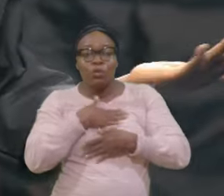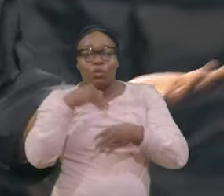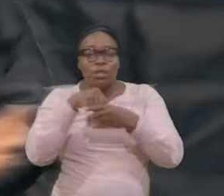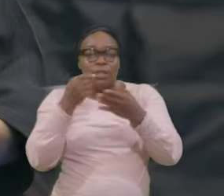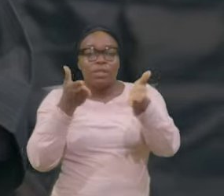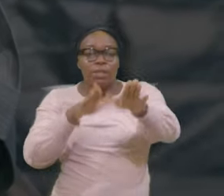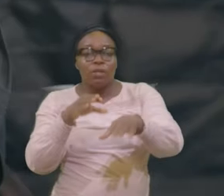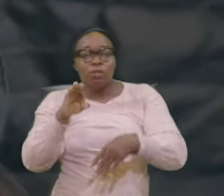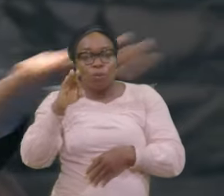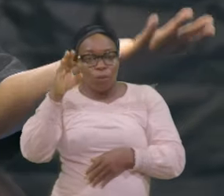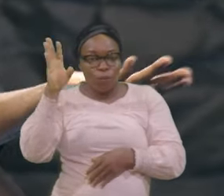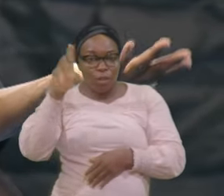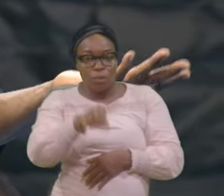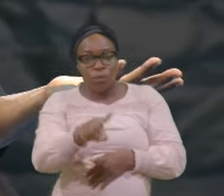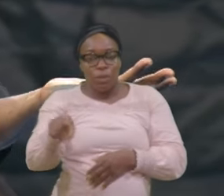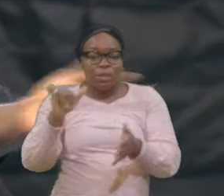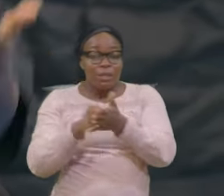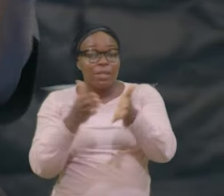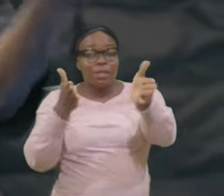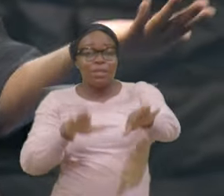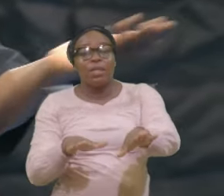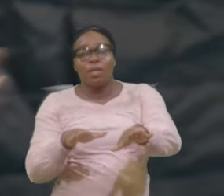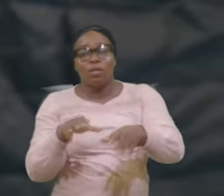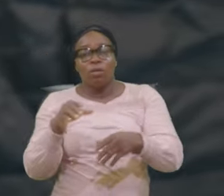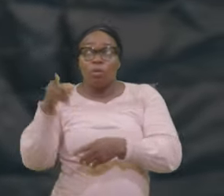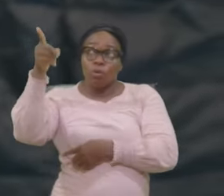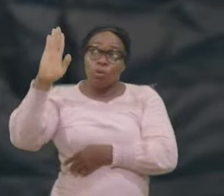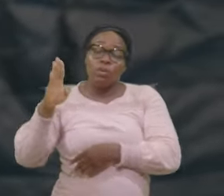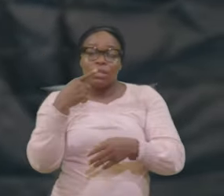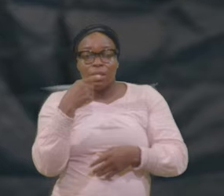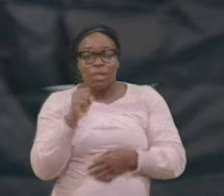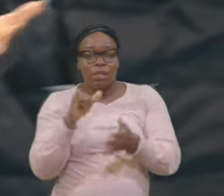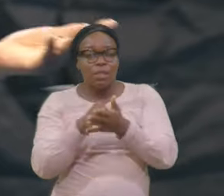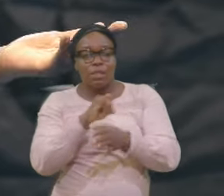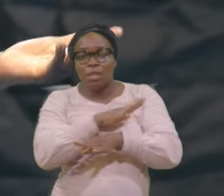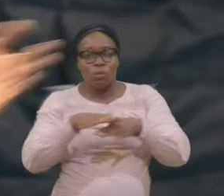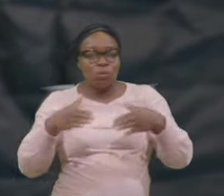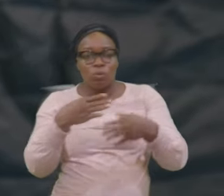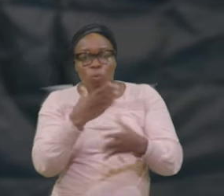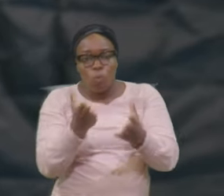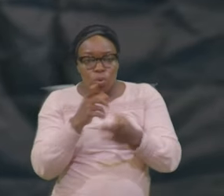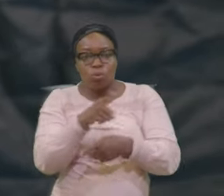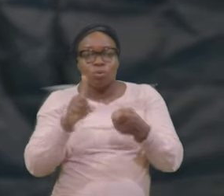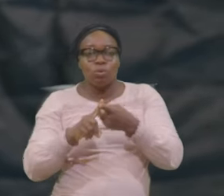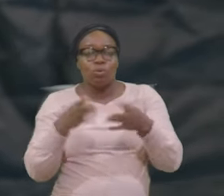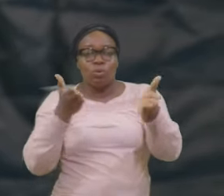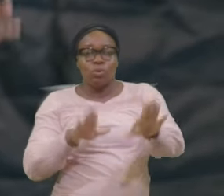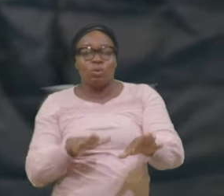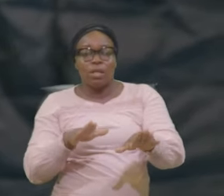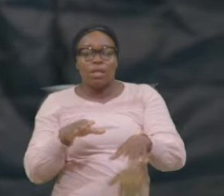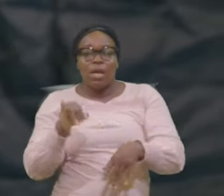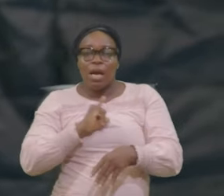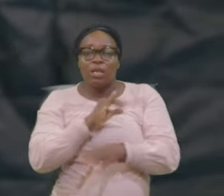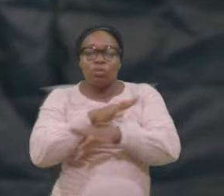him that died God says I'm not interested in your days I'm not interested in your judgment I'm not